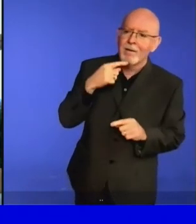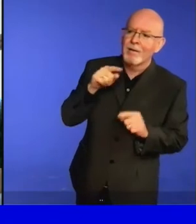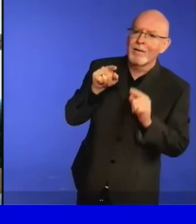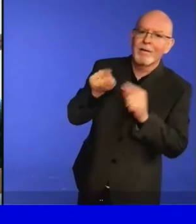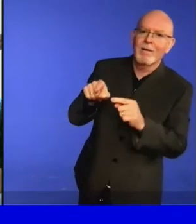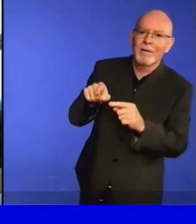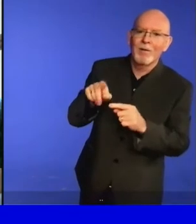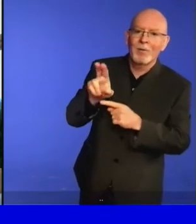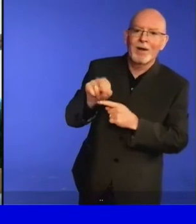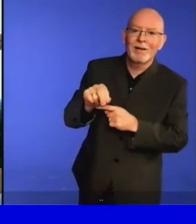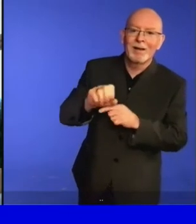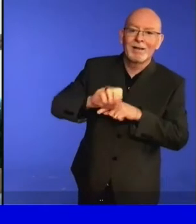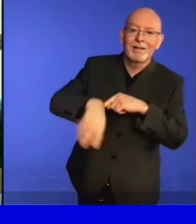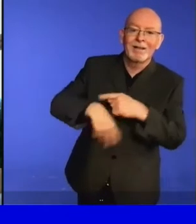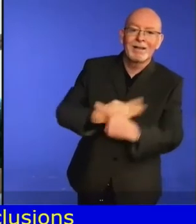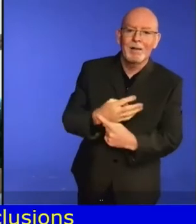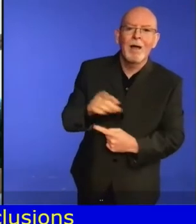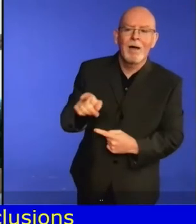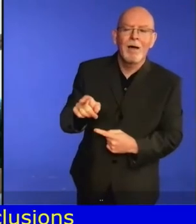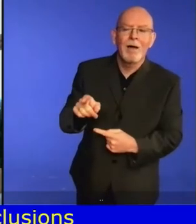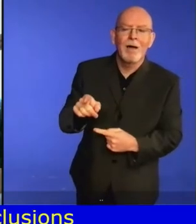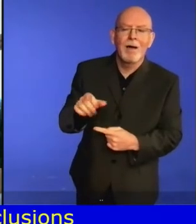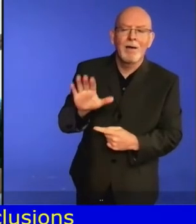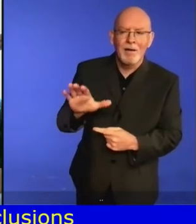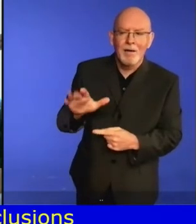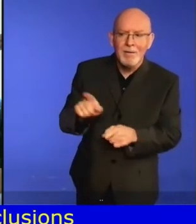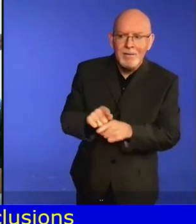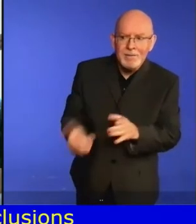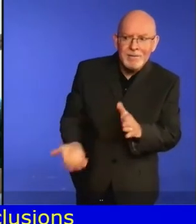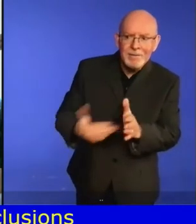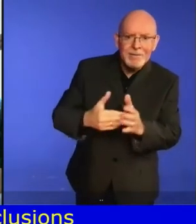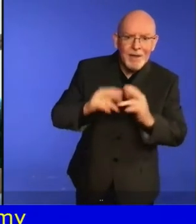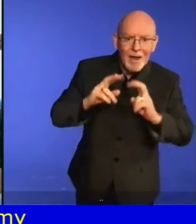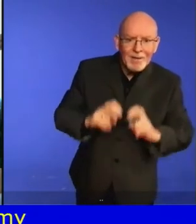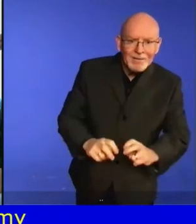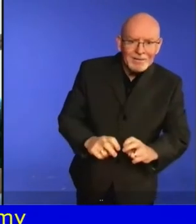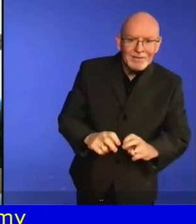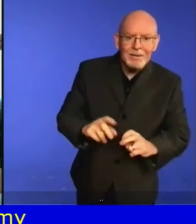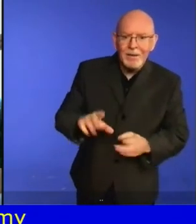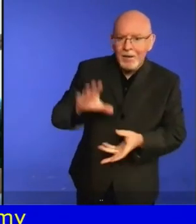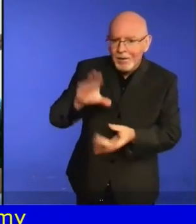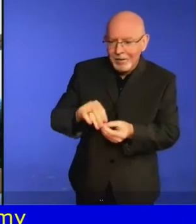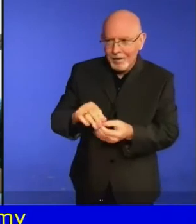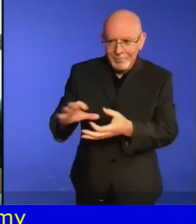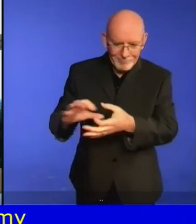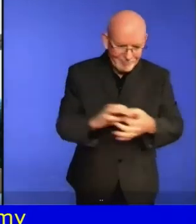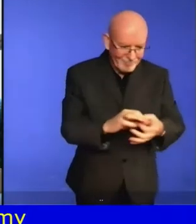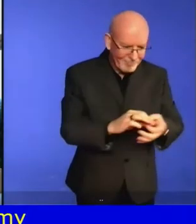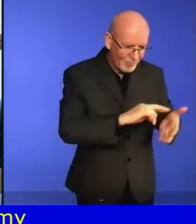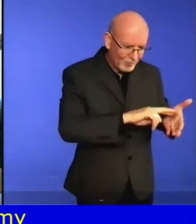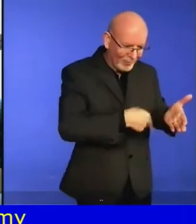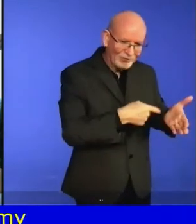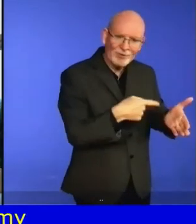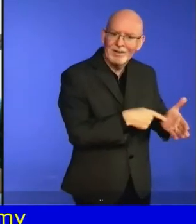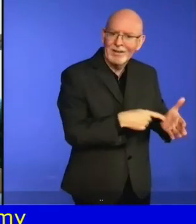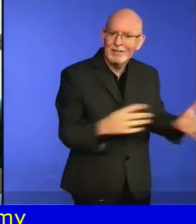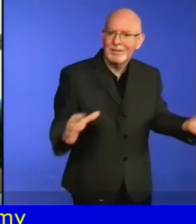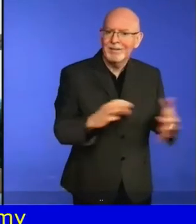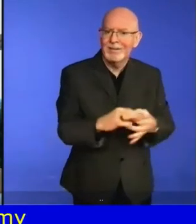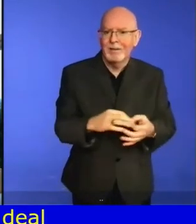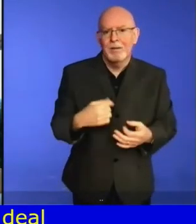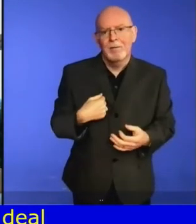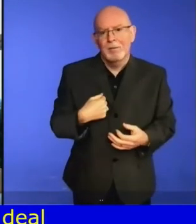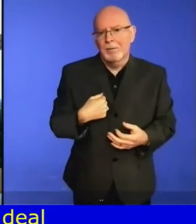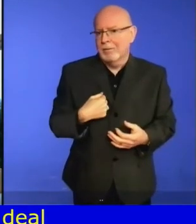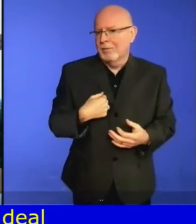change. This work will range from the responses to COVID-19 to climate change and indeed preparing